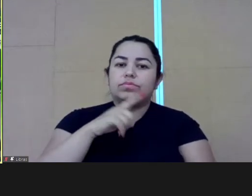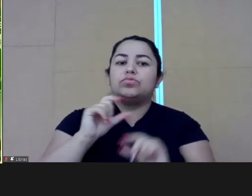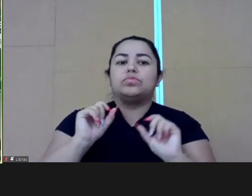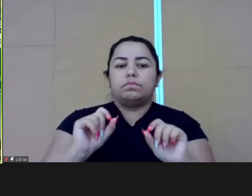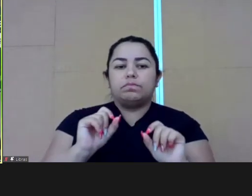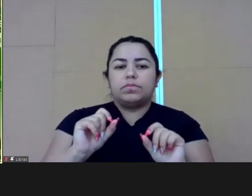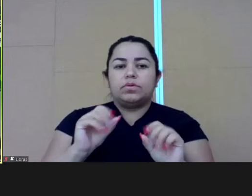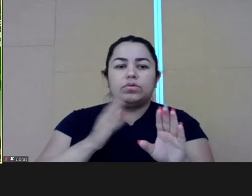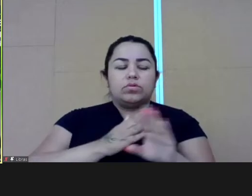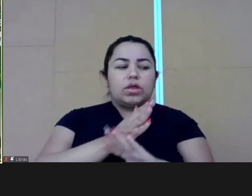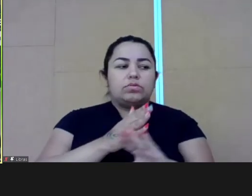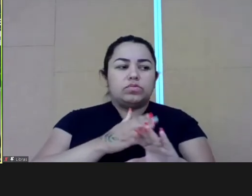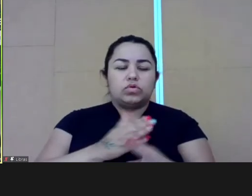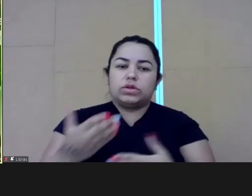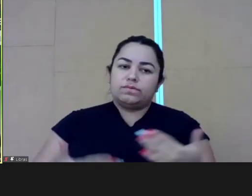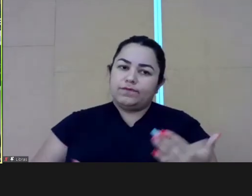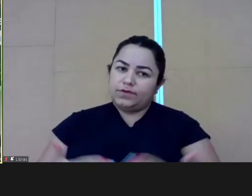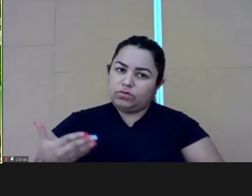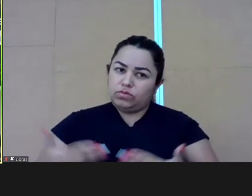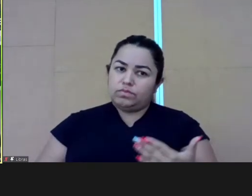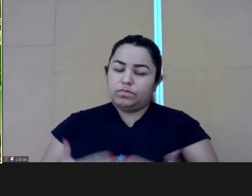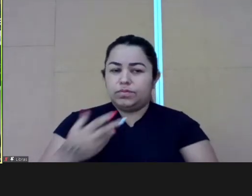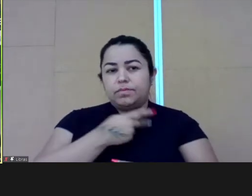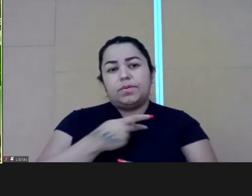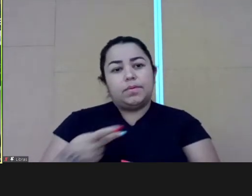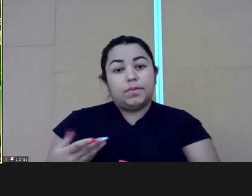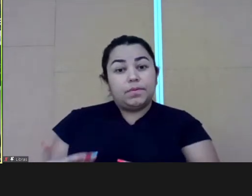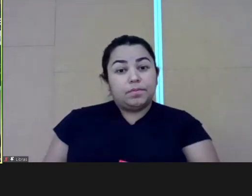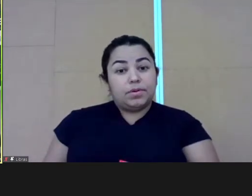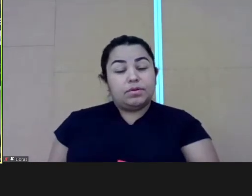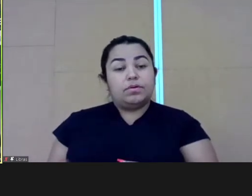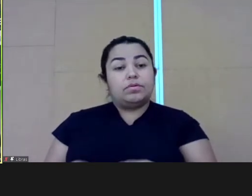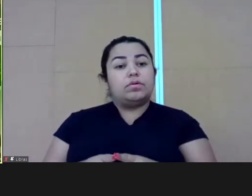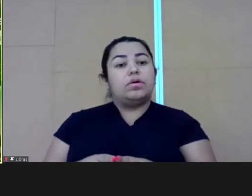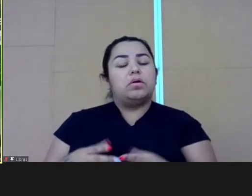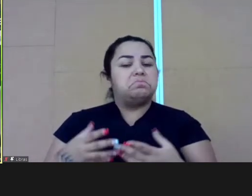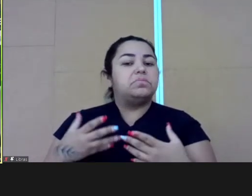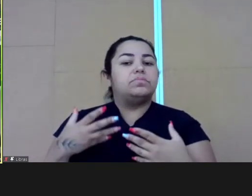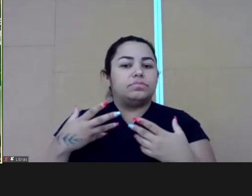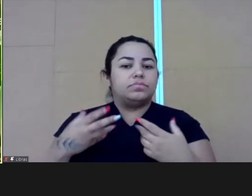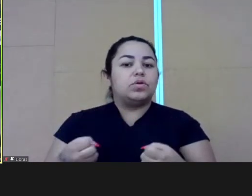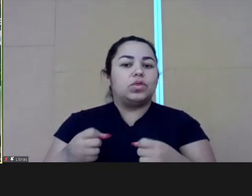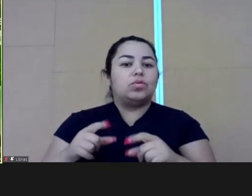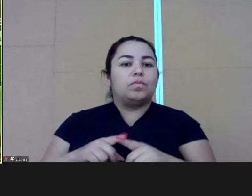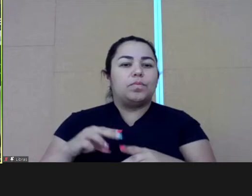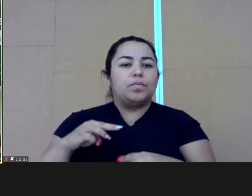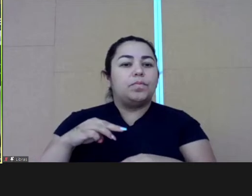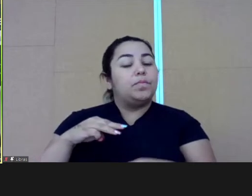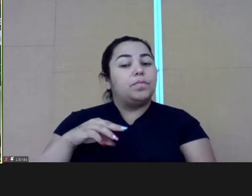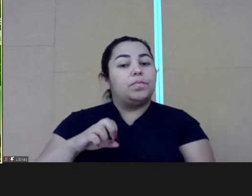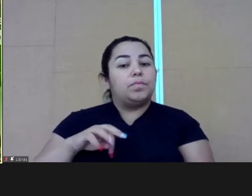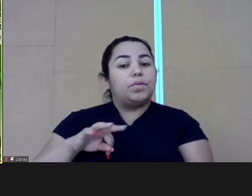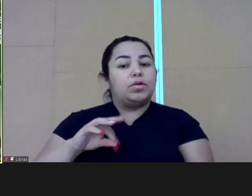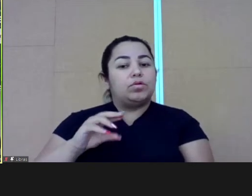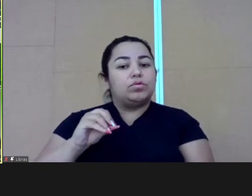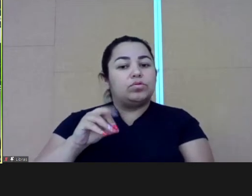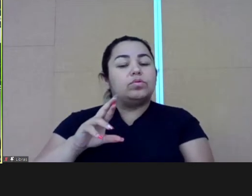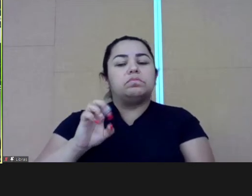lucky to get to the conclusion that when I got to the public sector, I just got two very good mentors.